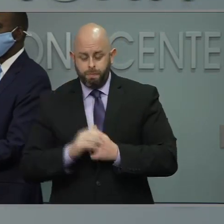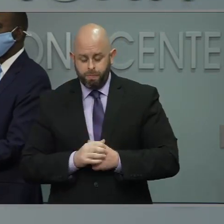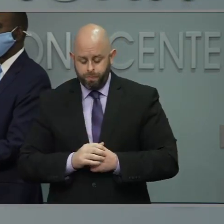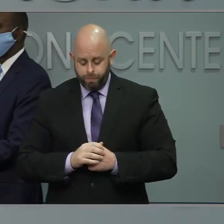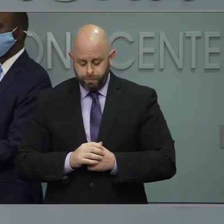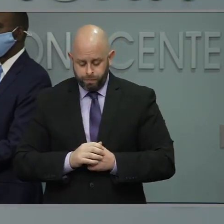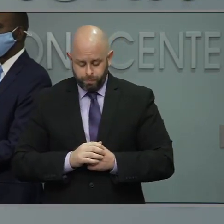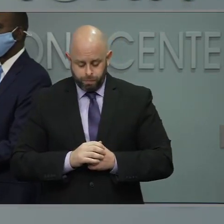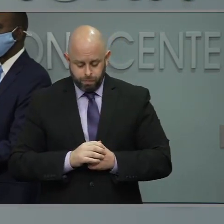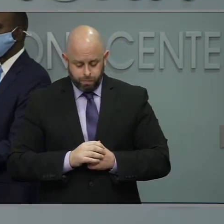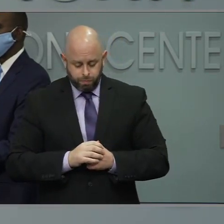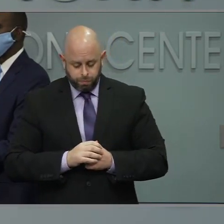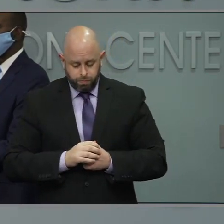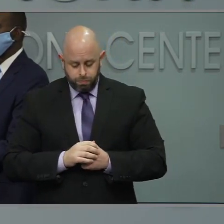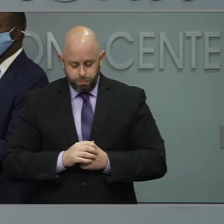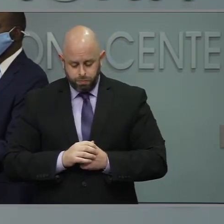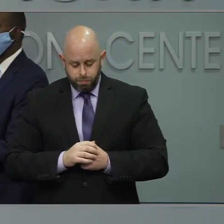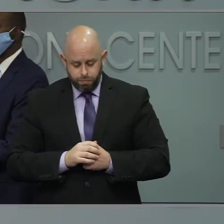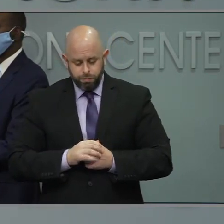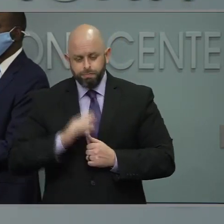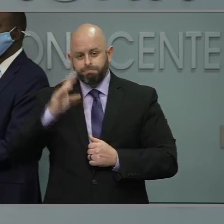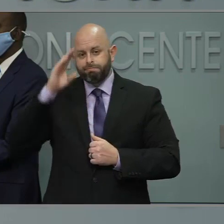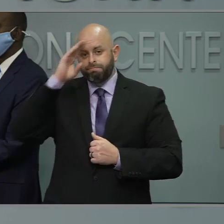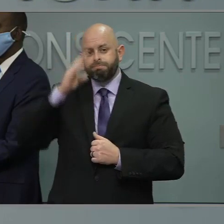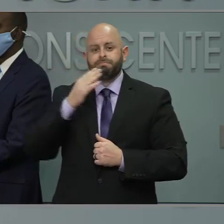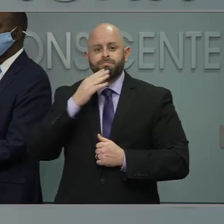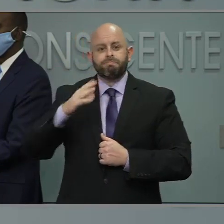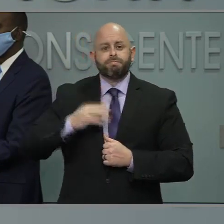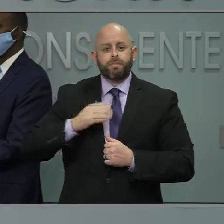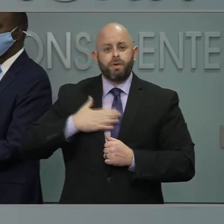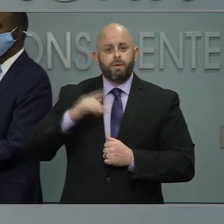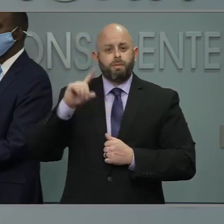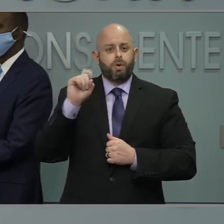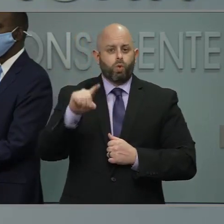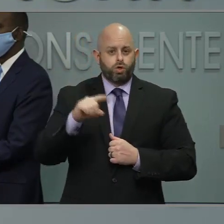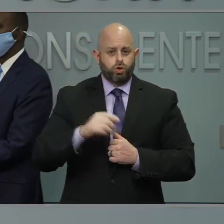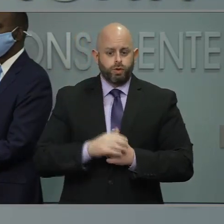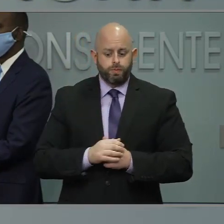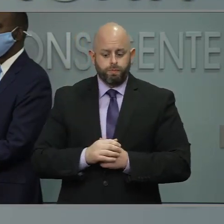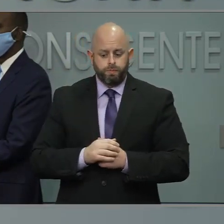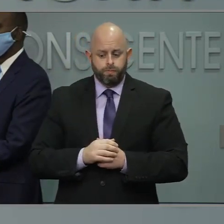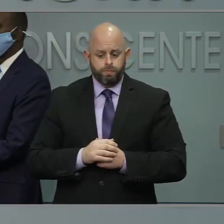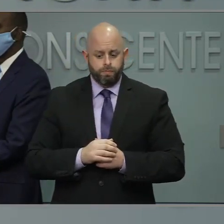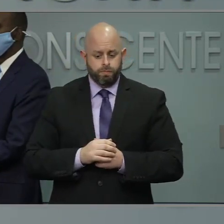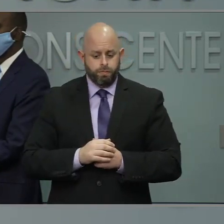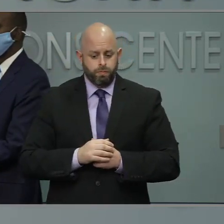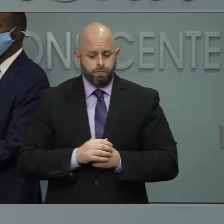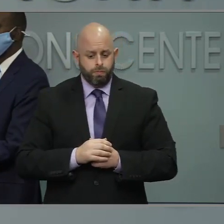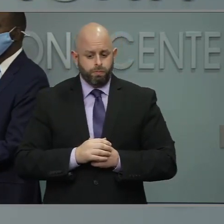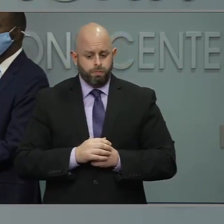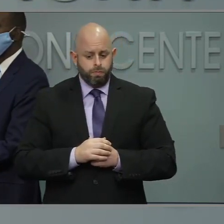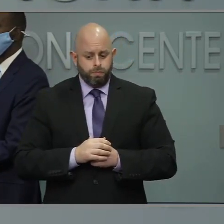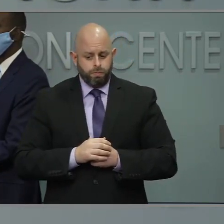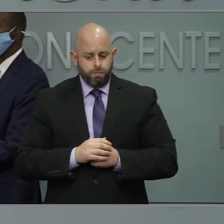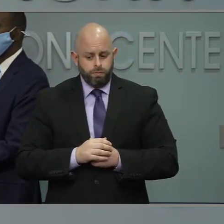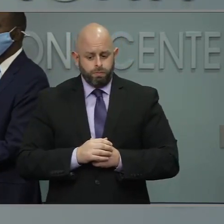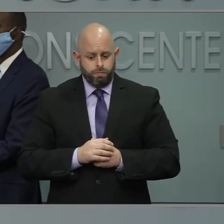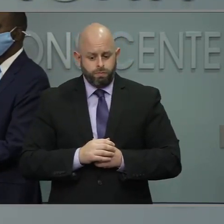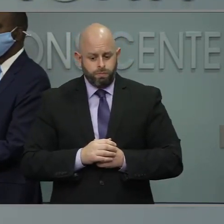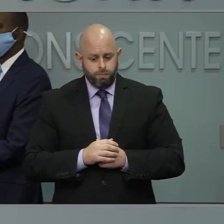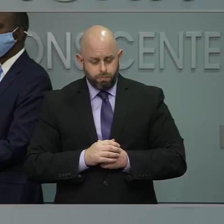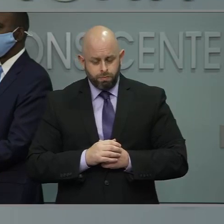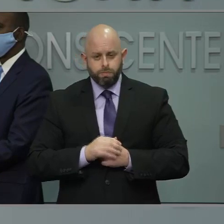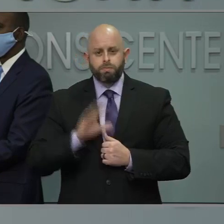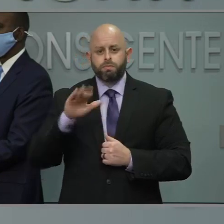Hi, thank you for taking my question. I wanted to know, since it sounds like you're close to giving us some firmer timelines for moving into Group